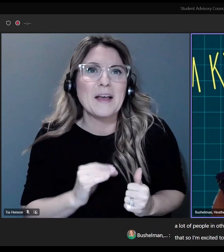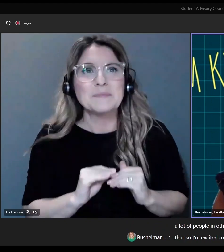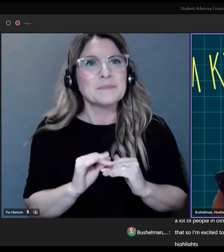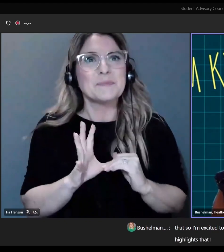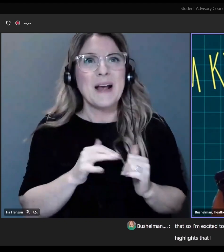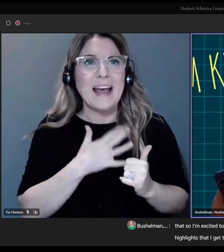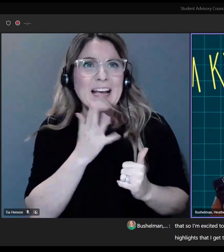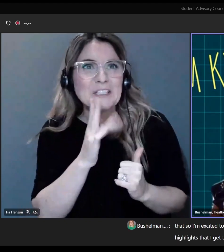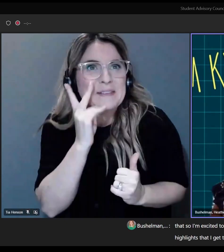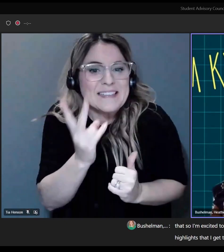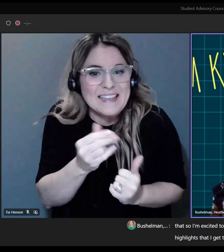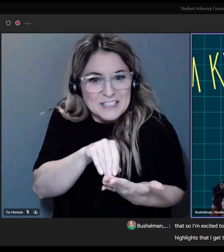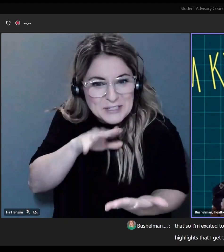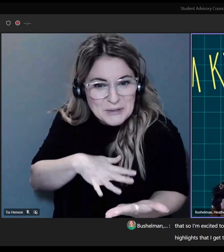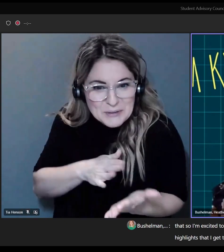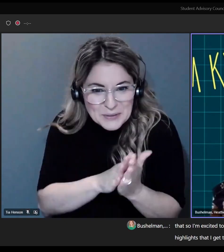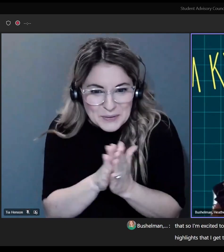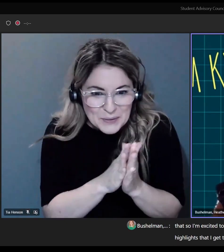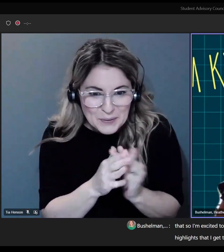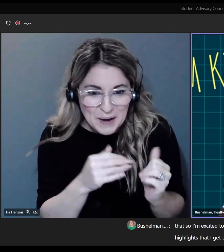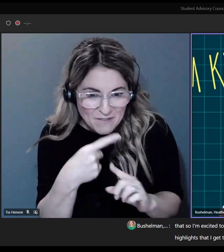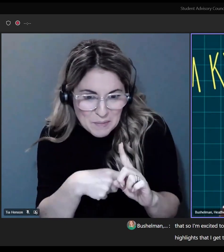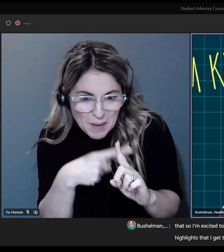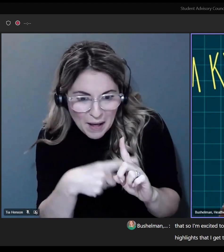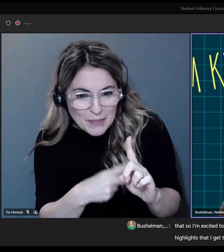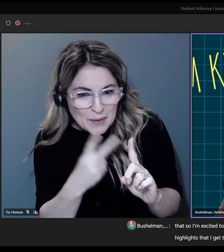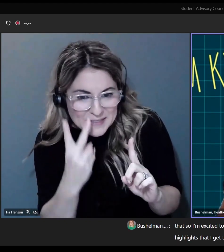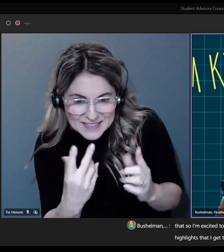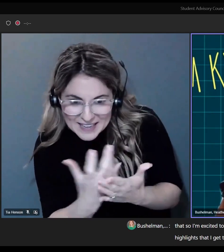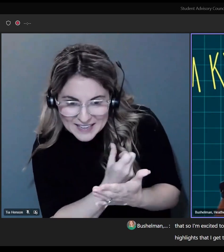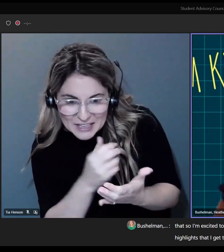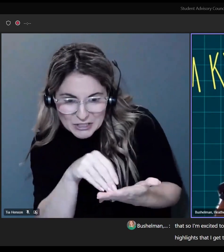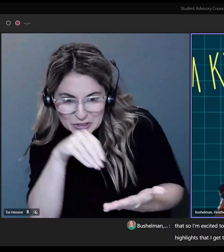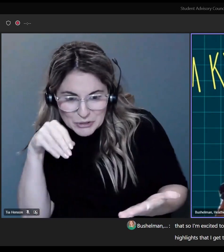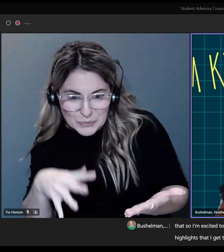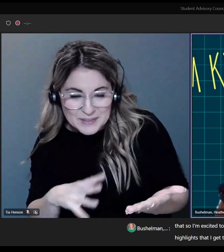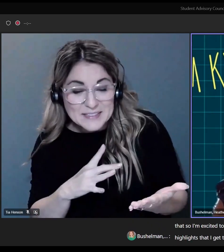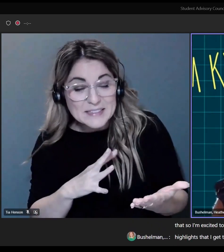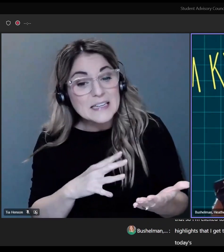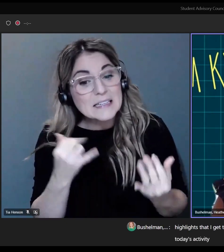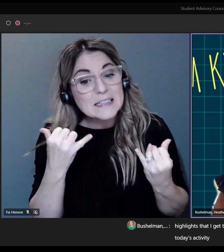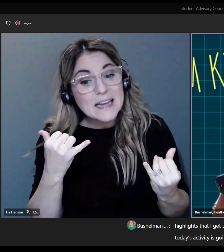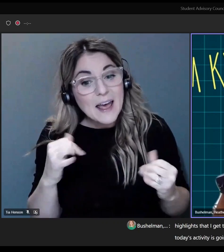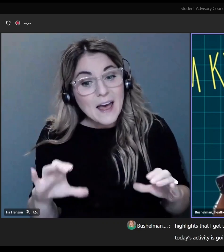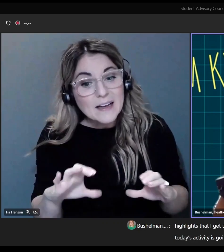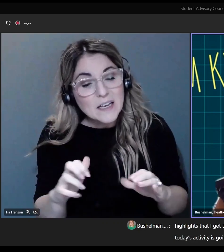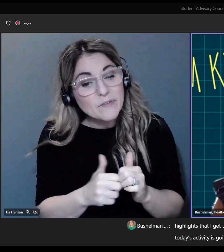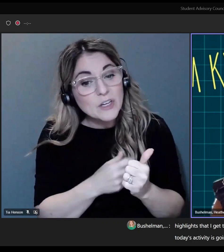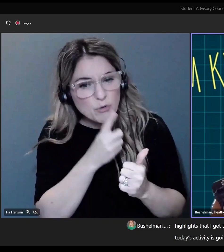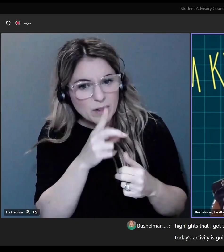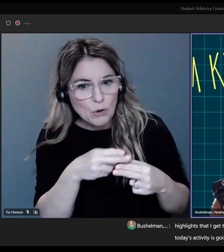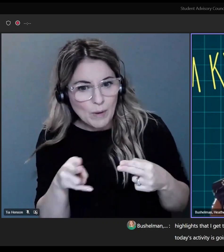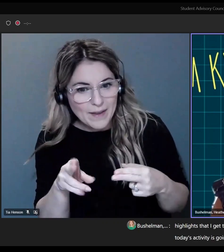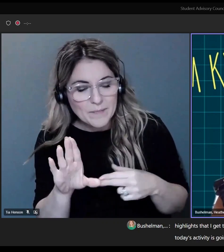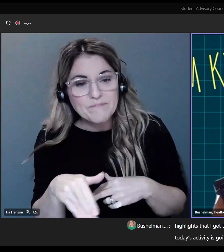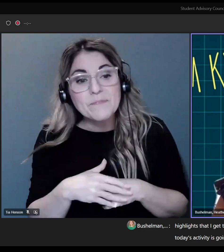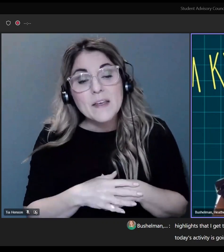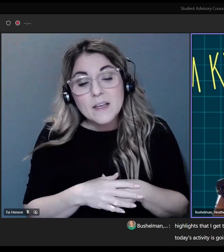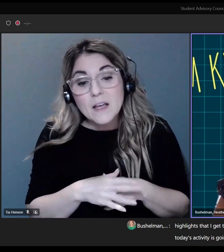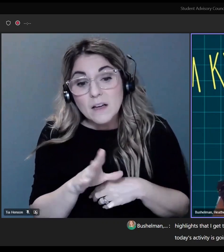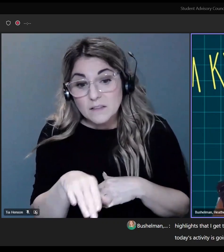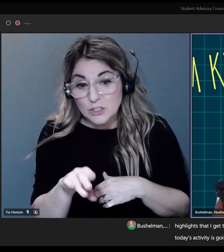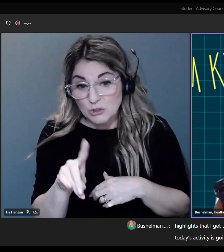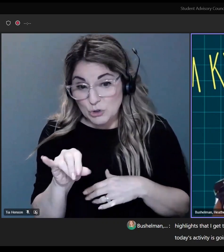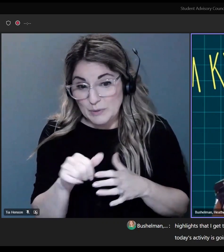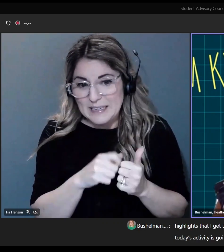that I get to see students every month. And so, today's activity is going to be pretty quick. But